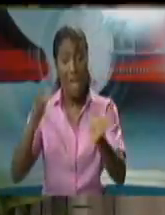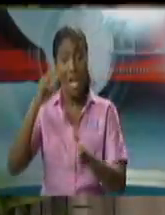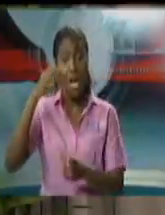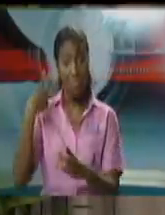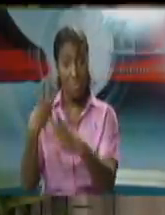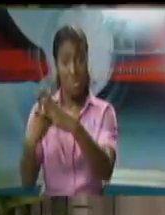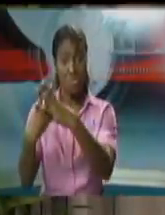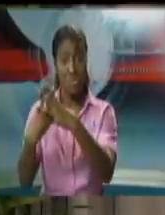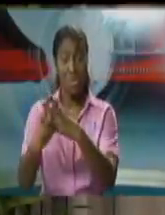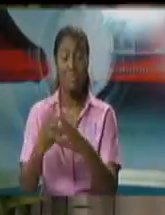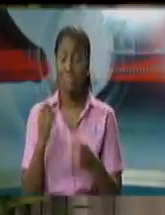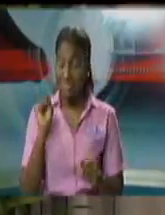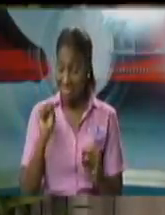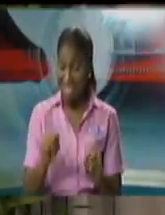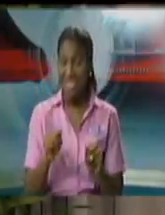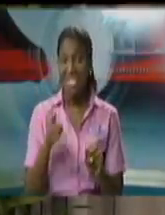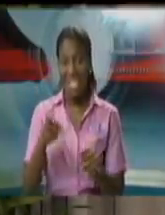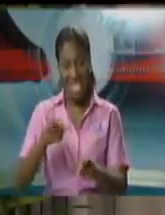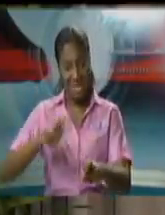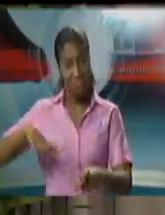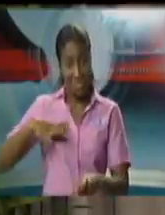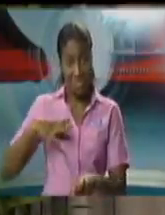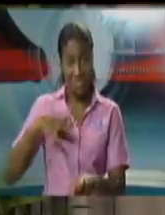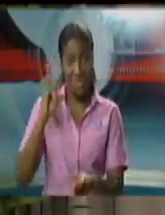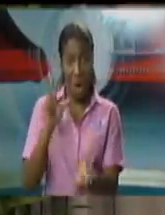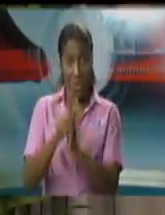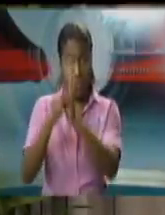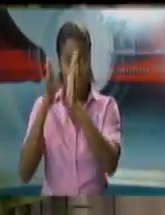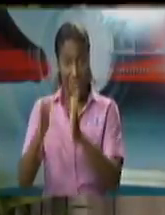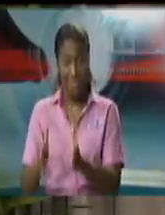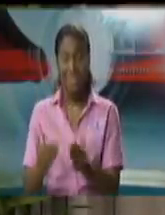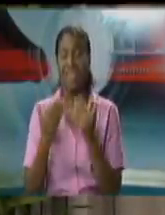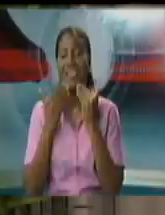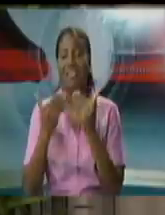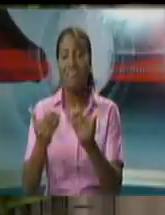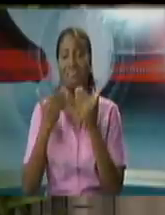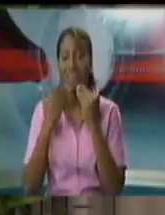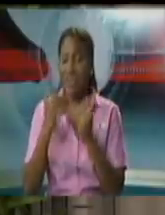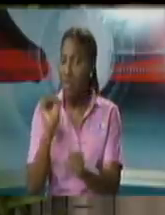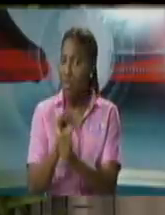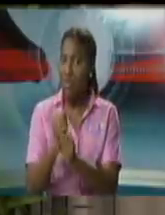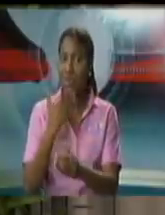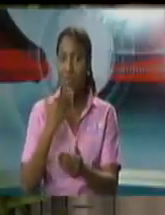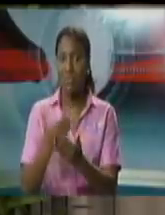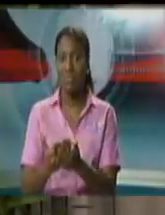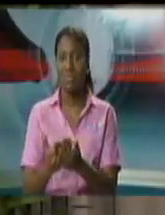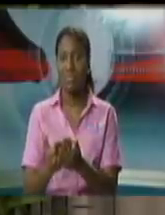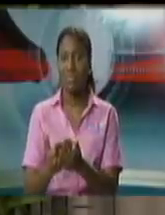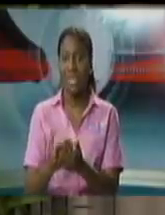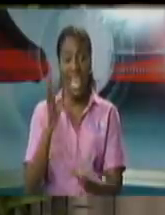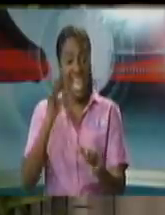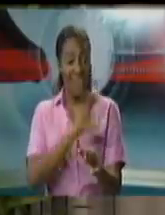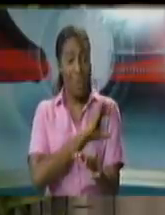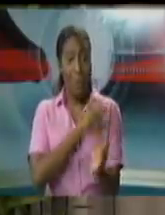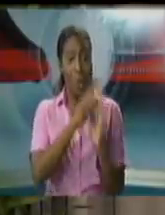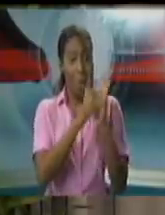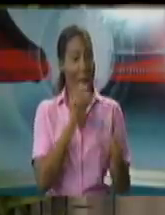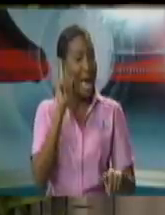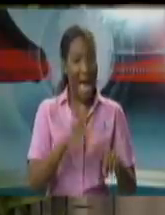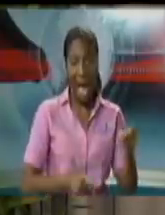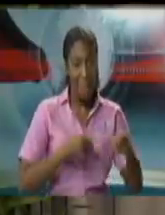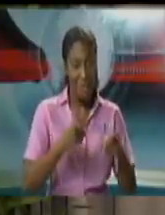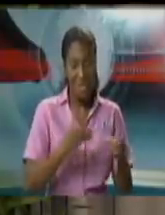including those that are normally managed by the police, into the Office of the Director of Public Prosecutions and that allows